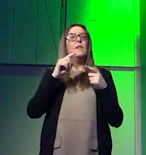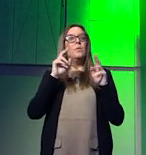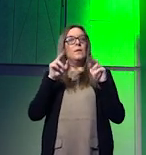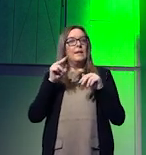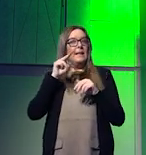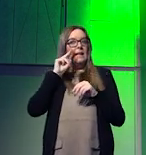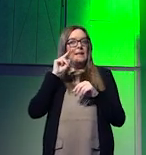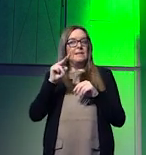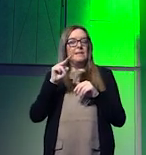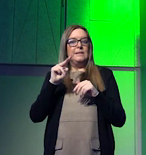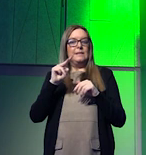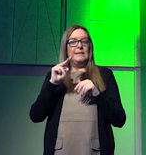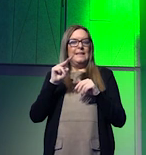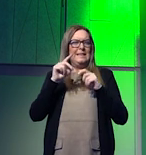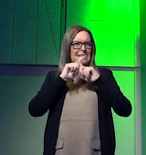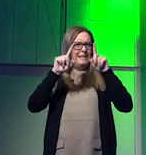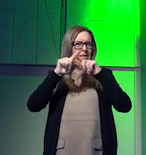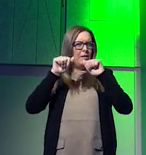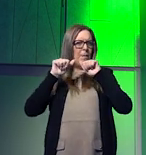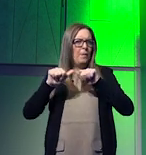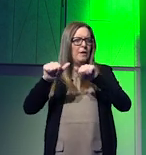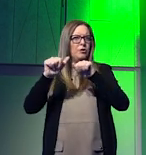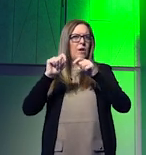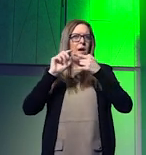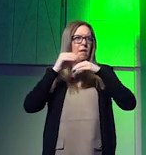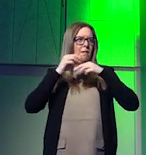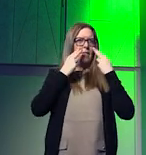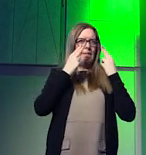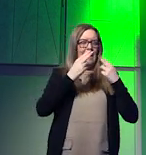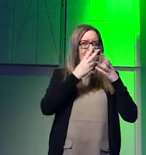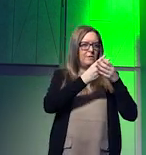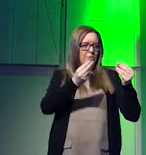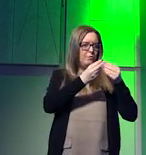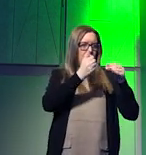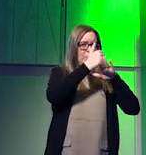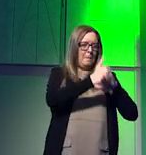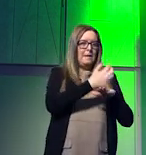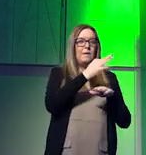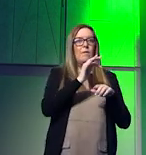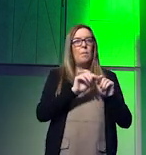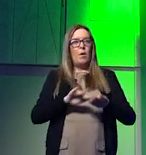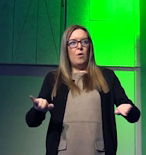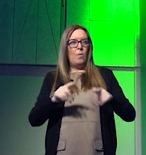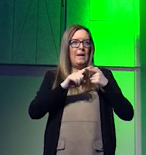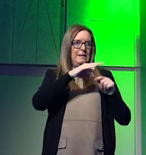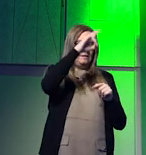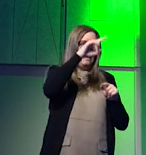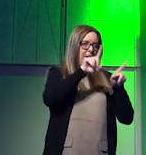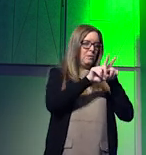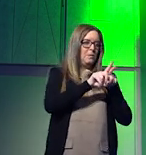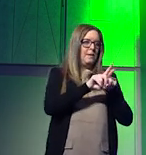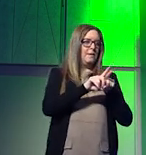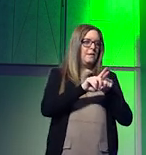exercising pressures on the natural resource base from a global perspective from below as well thanks to the activities